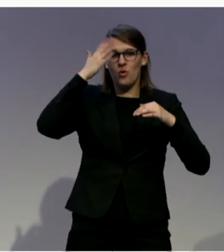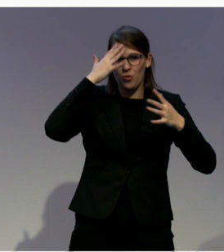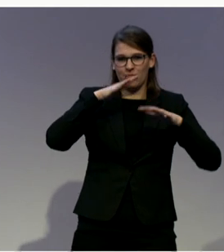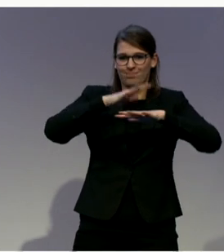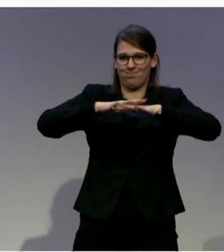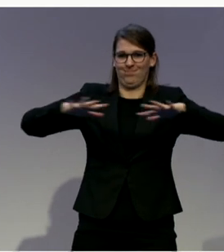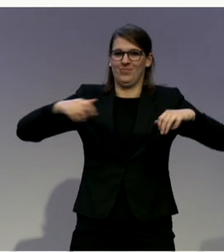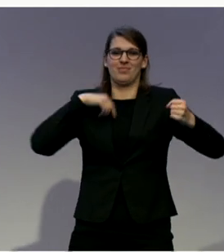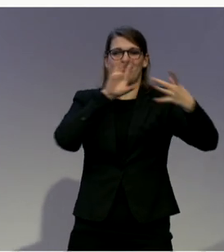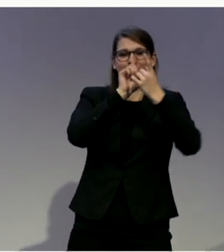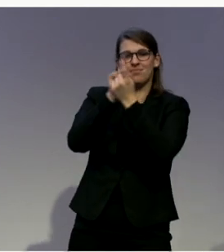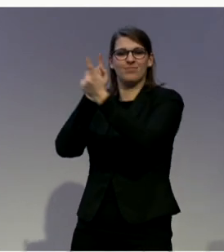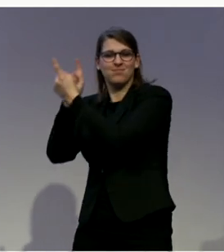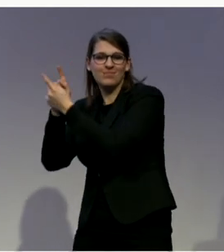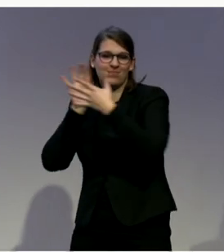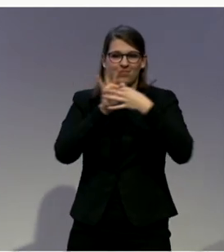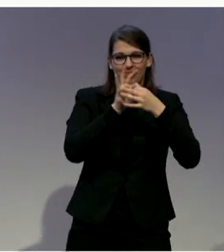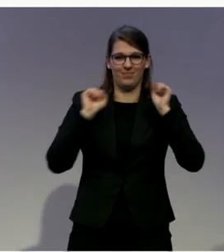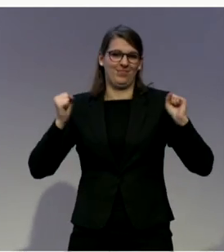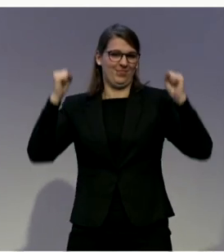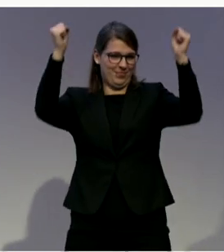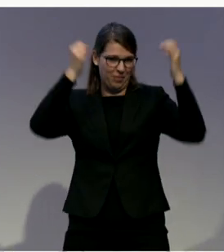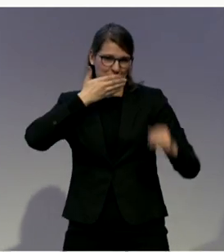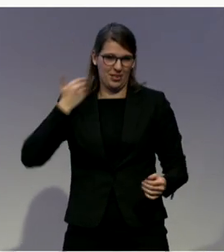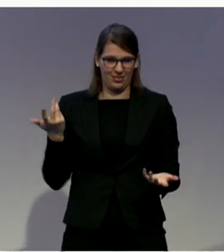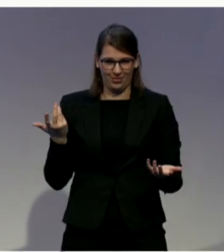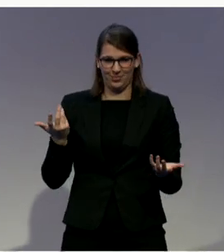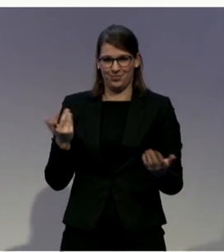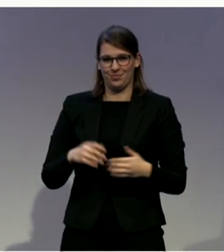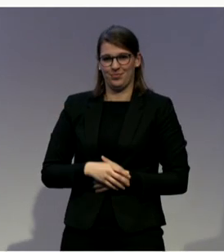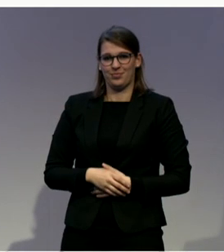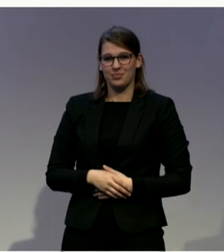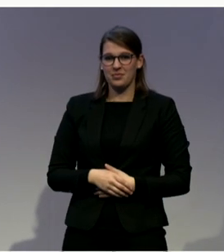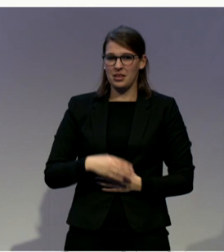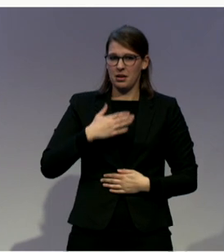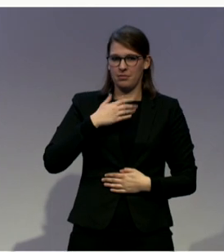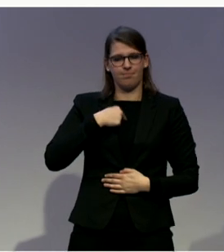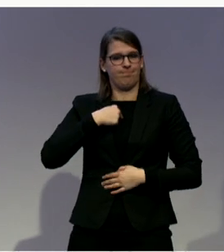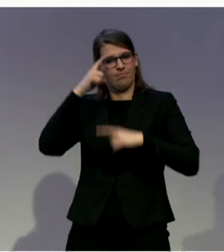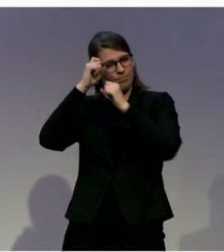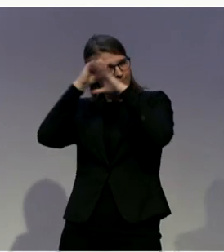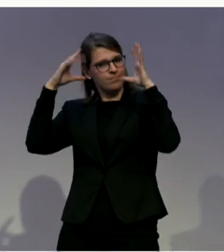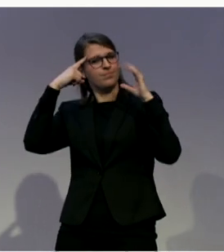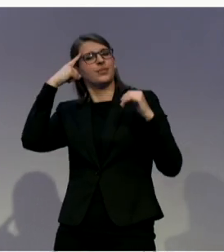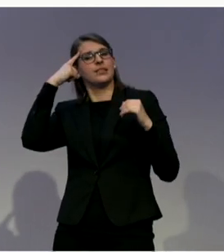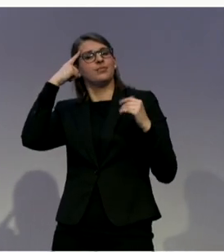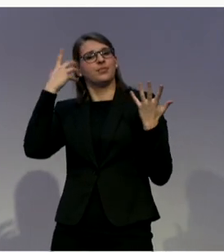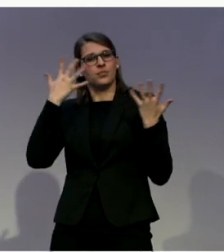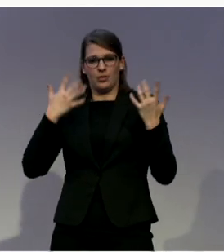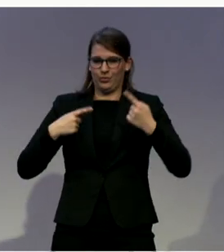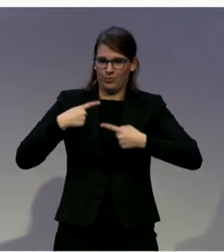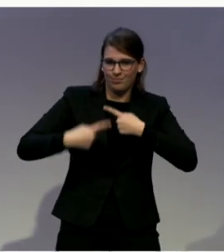And so I suppose my opinion would be that at certain stages in the process, doing things below the radar is appropriate. But